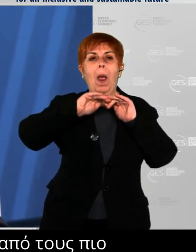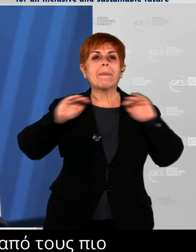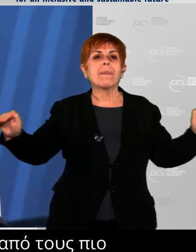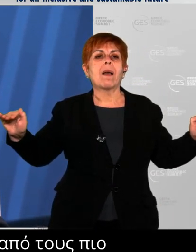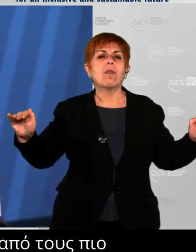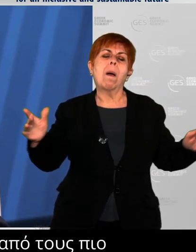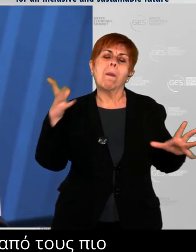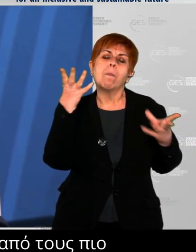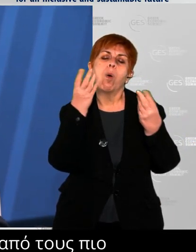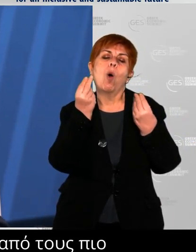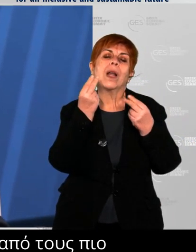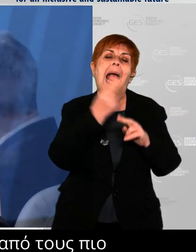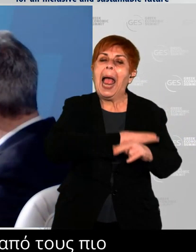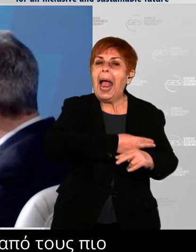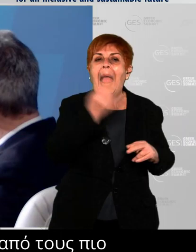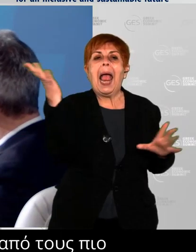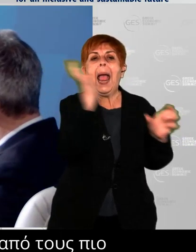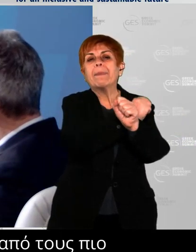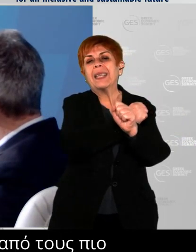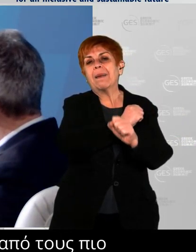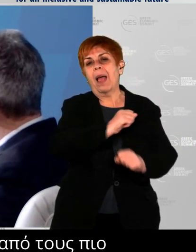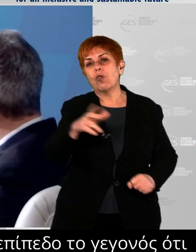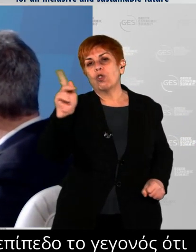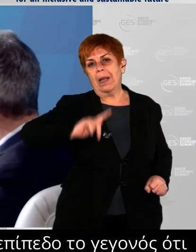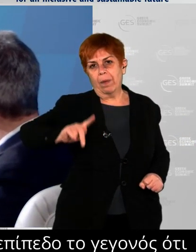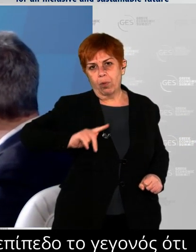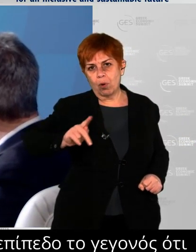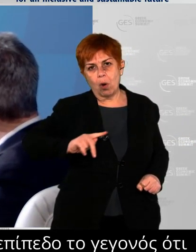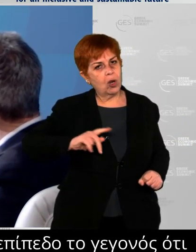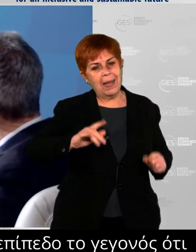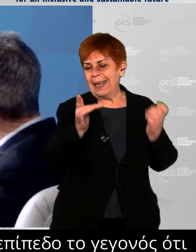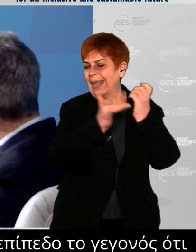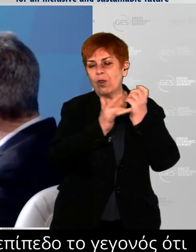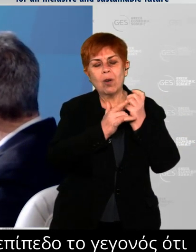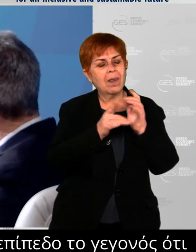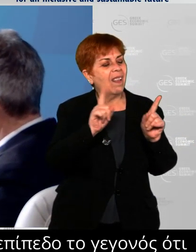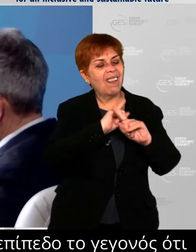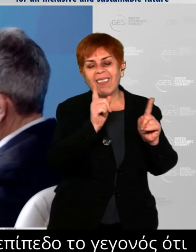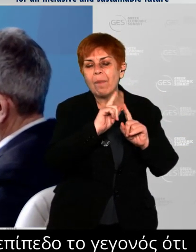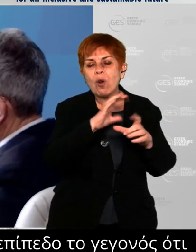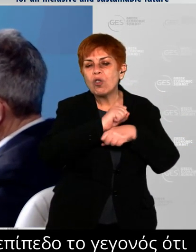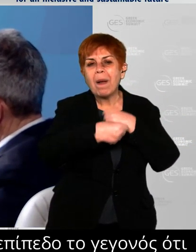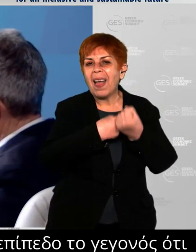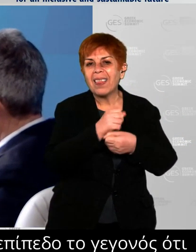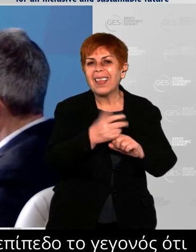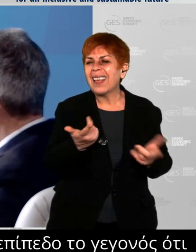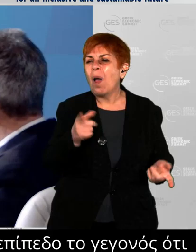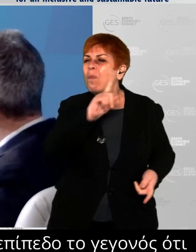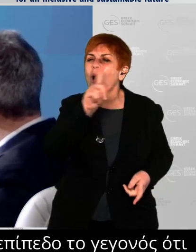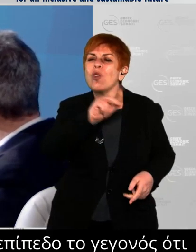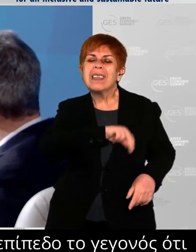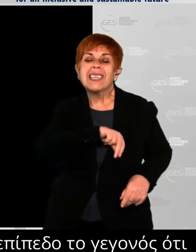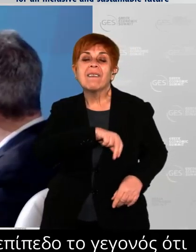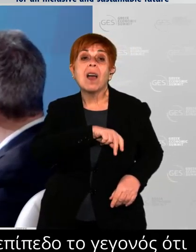in the technology space is not trying to protect any local incumbents, but is rather trying to